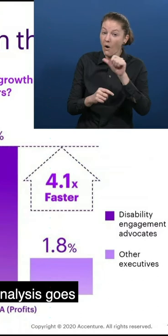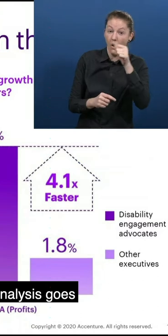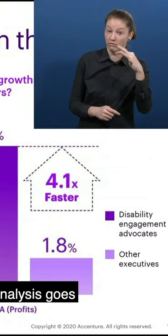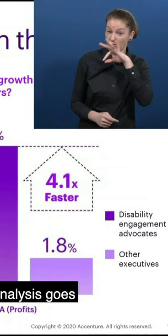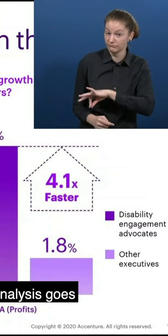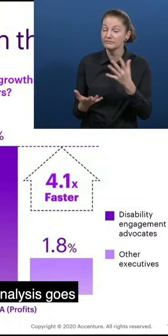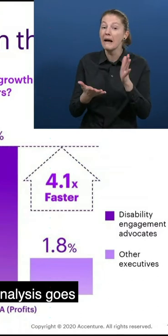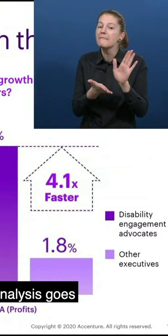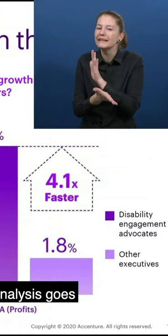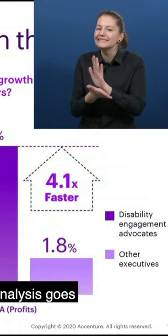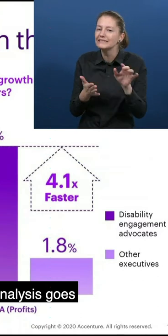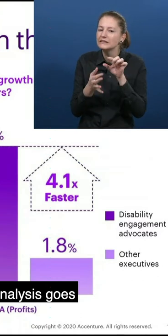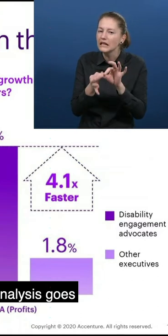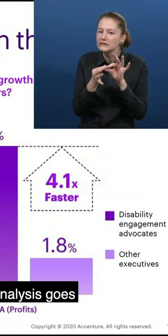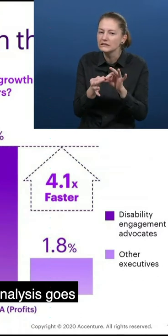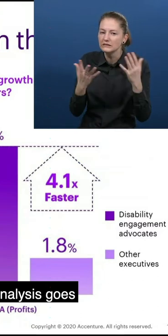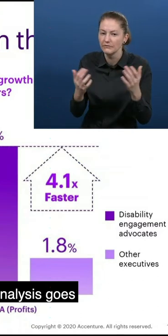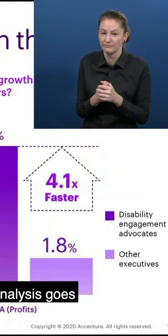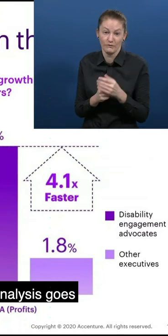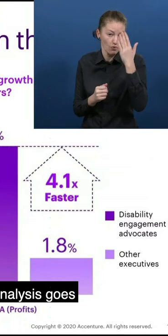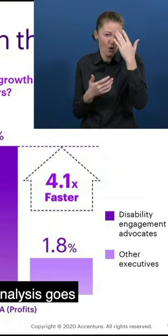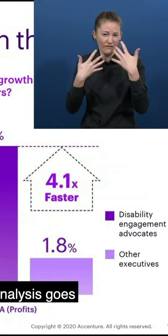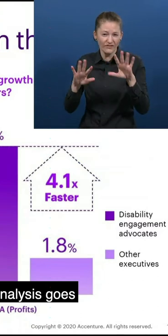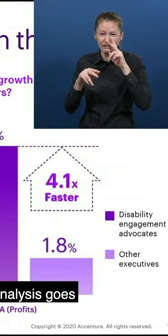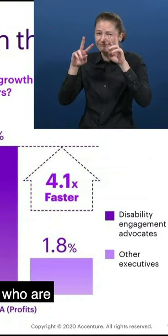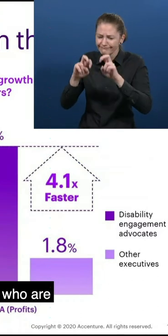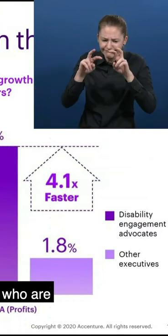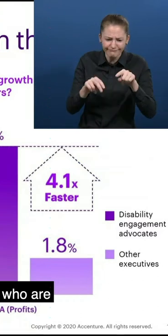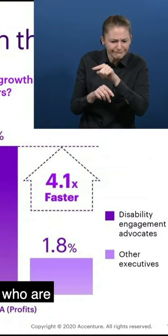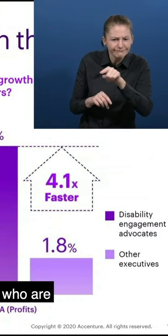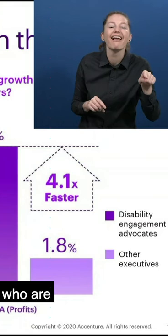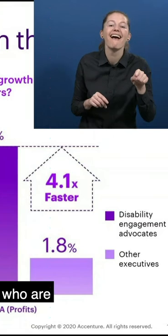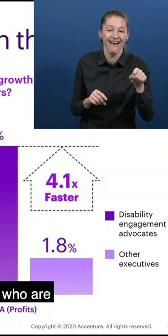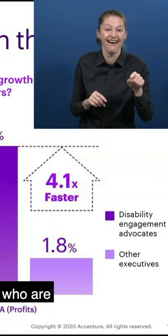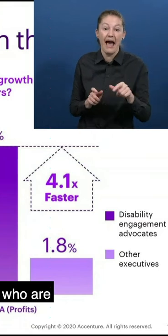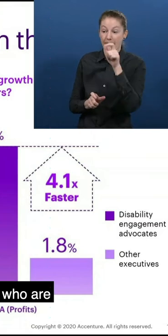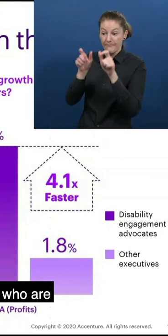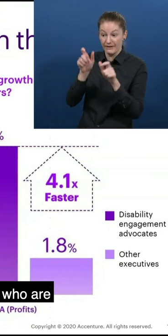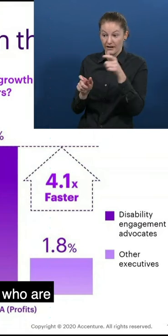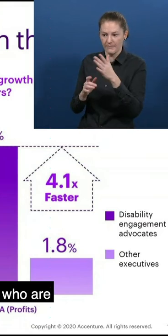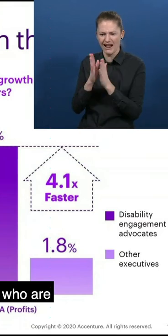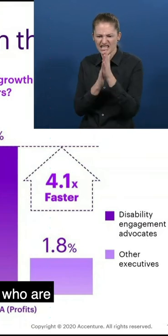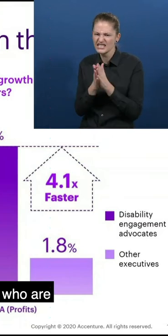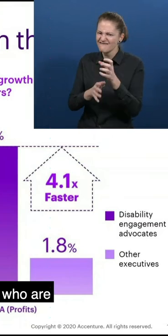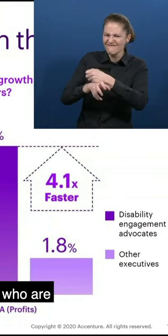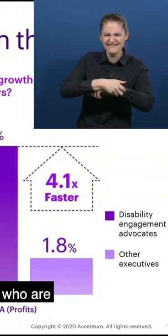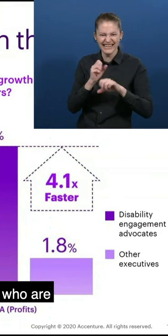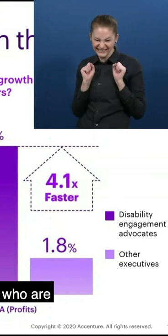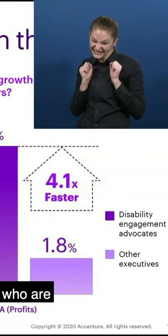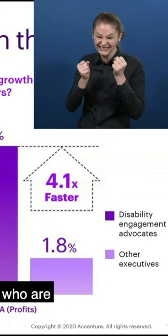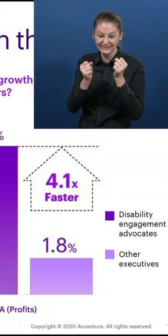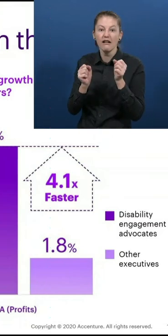And we list these in the report. Our survey analysis goes farther to show that companies led by